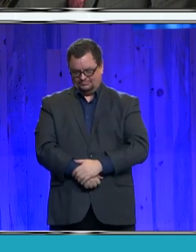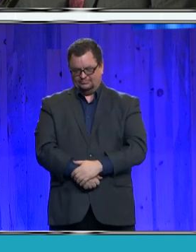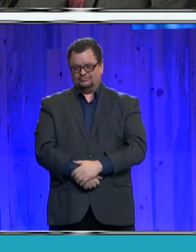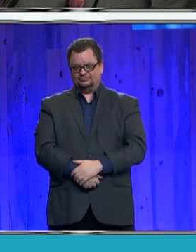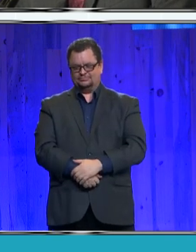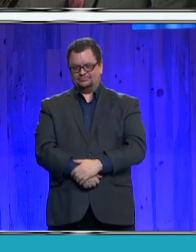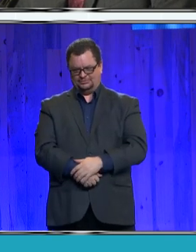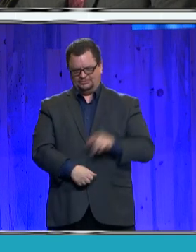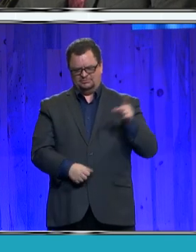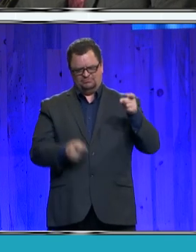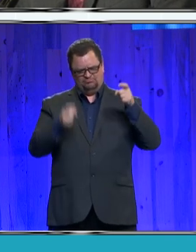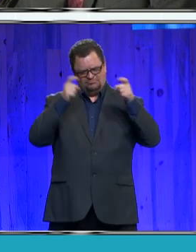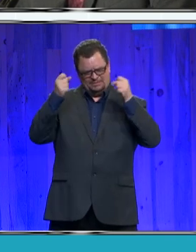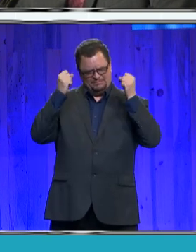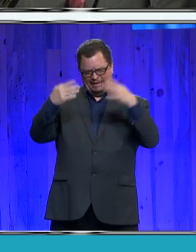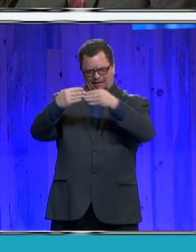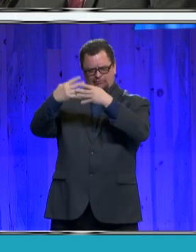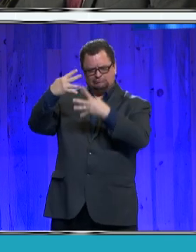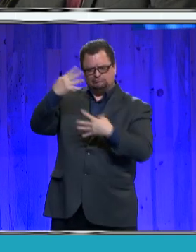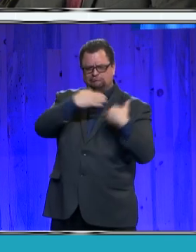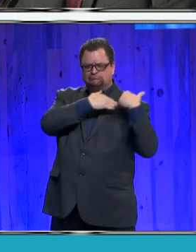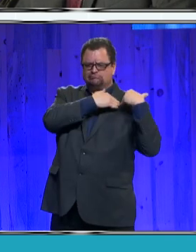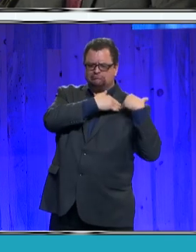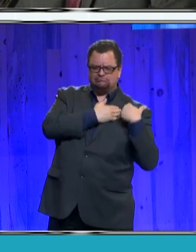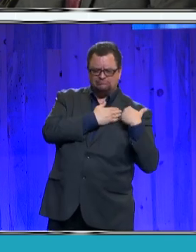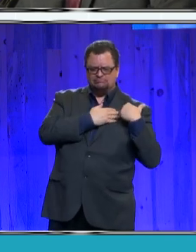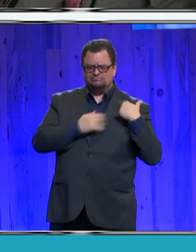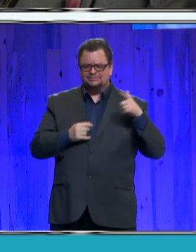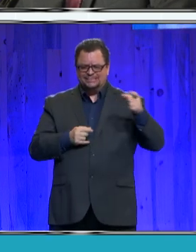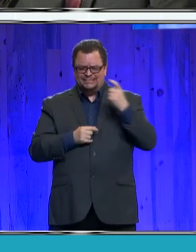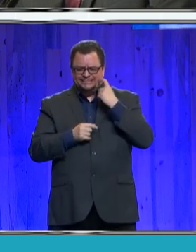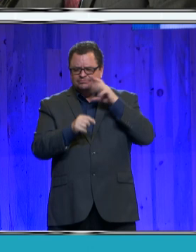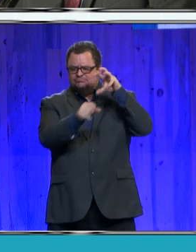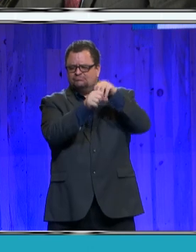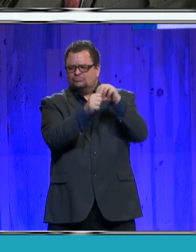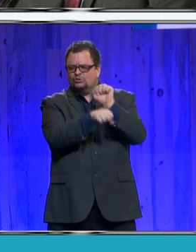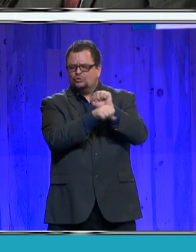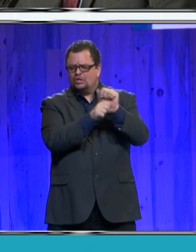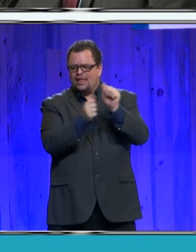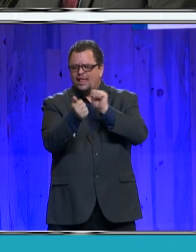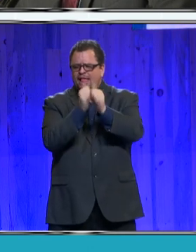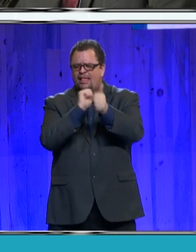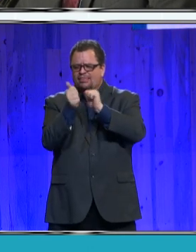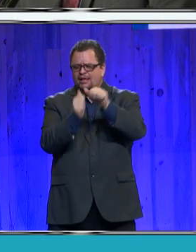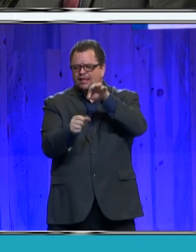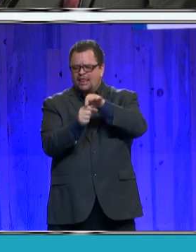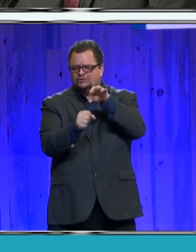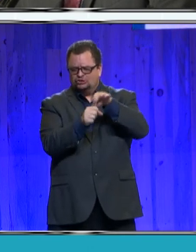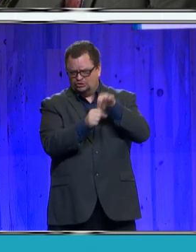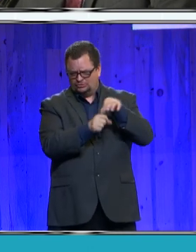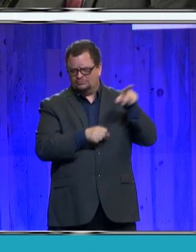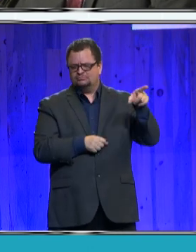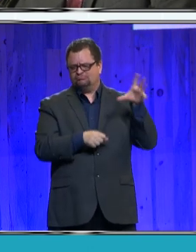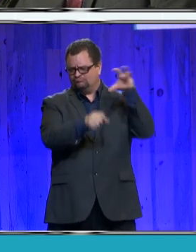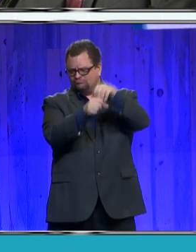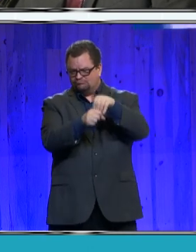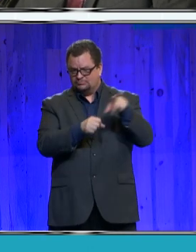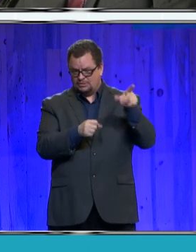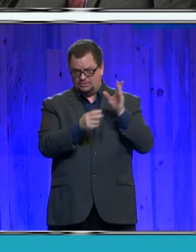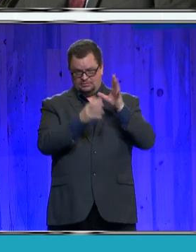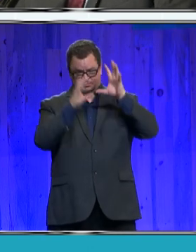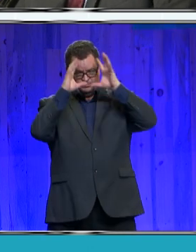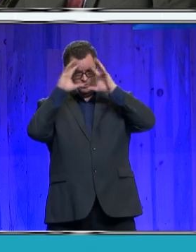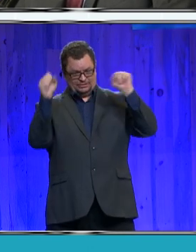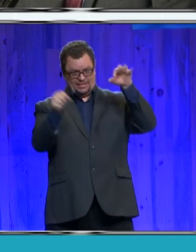it's the work he's done recently in elections which truly sets him apart. After the presidential election, Chuck and his